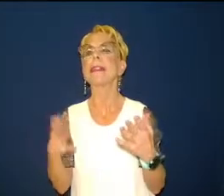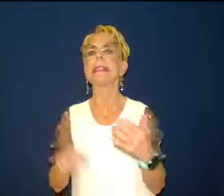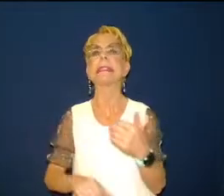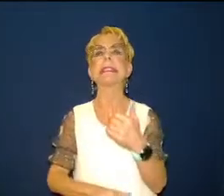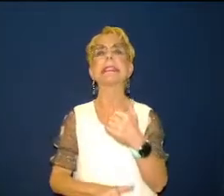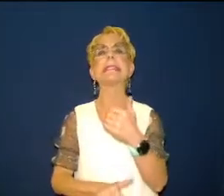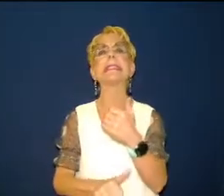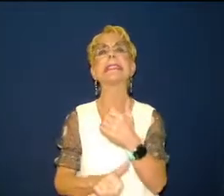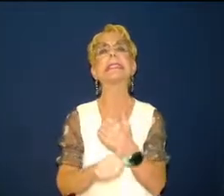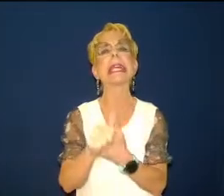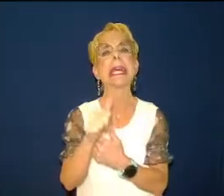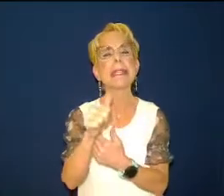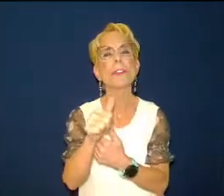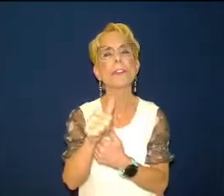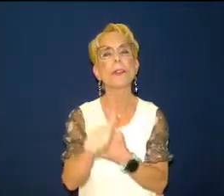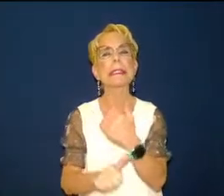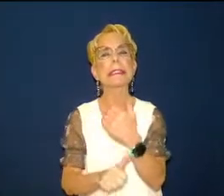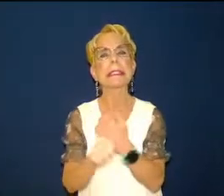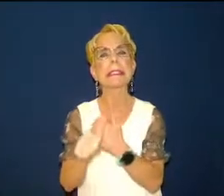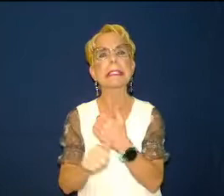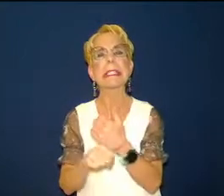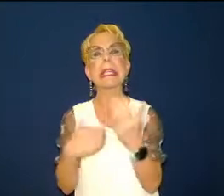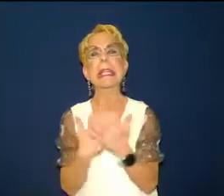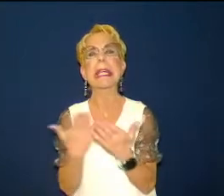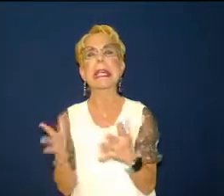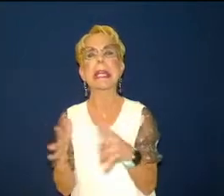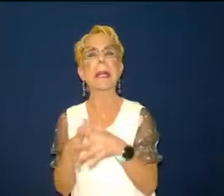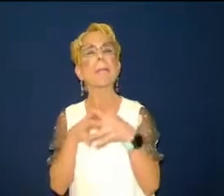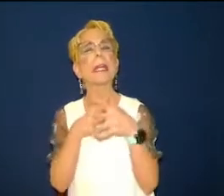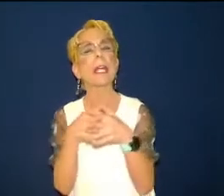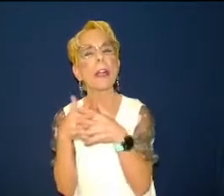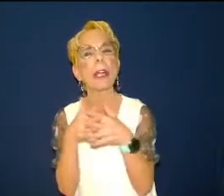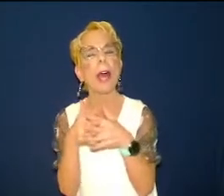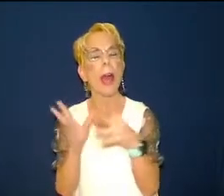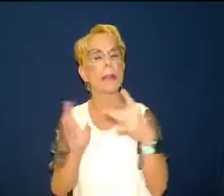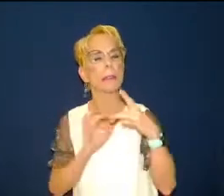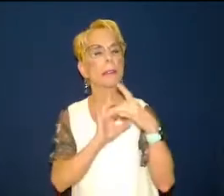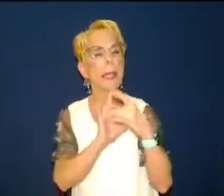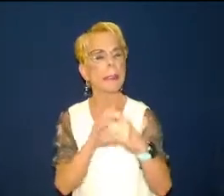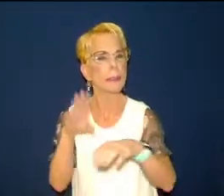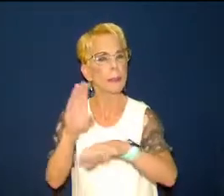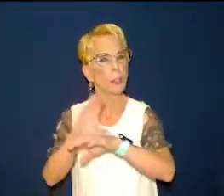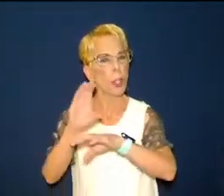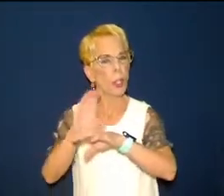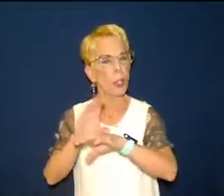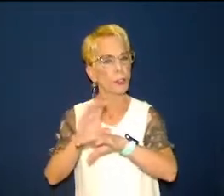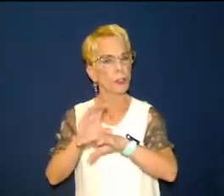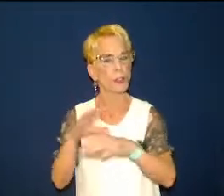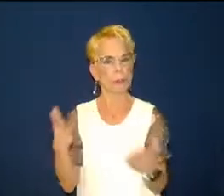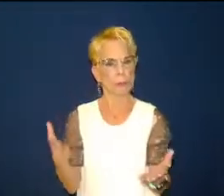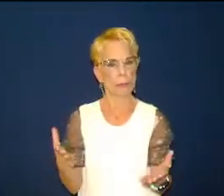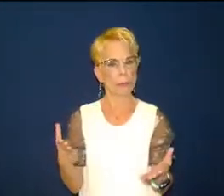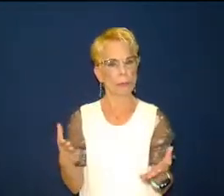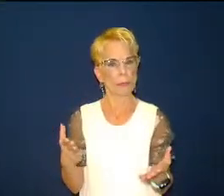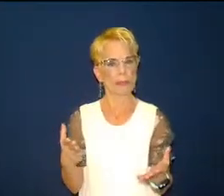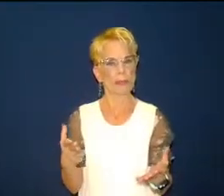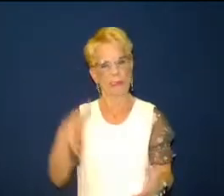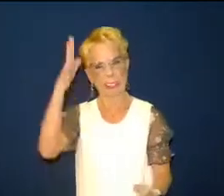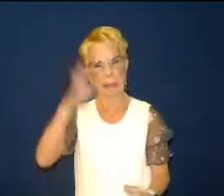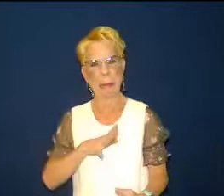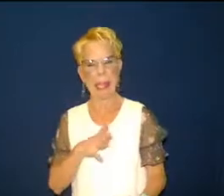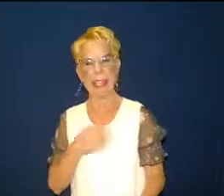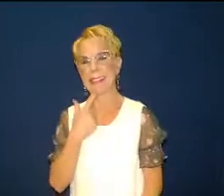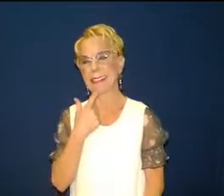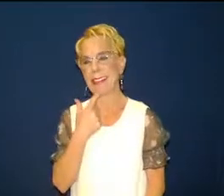orthodoxy dead orthodoxy he said what i mean by that the church is